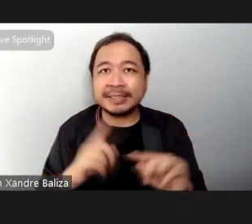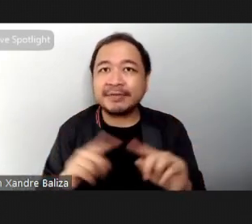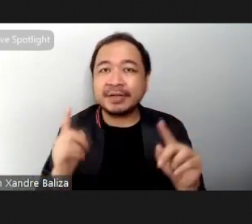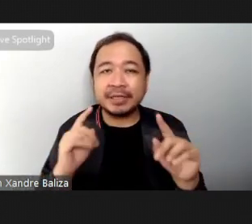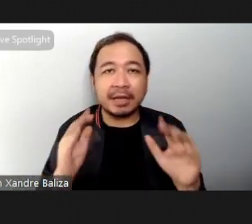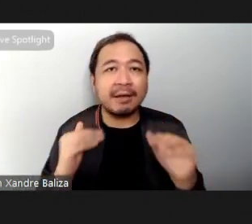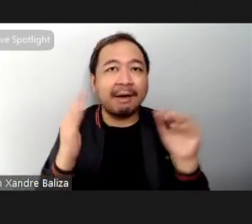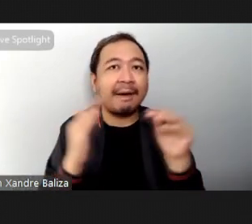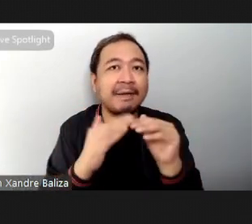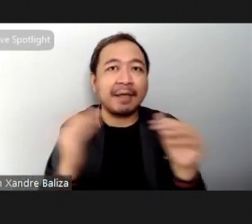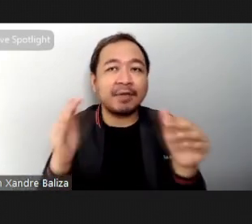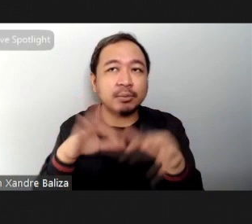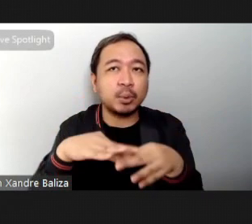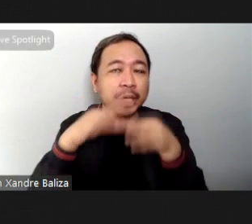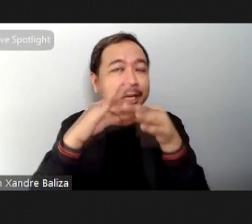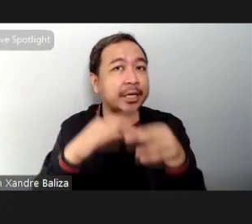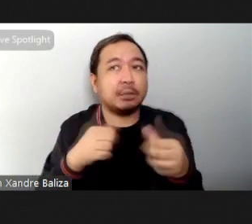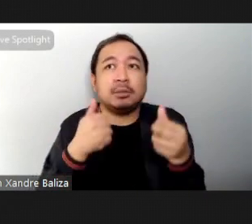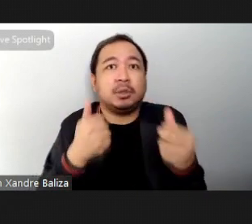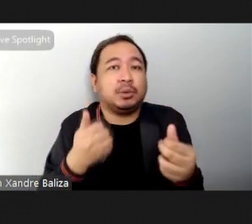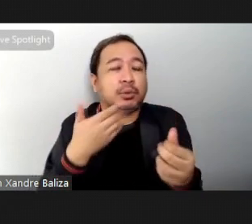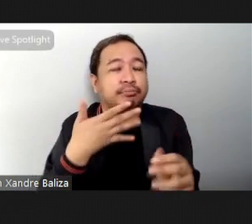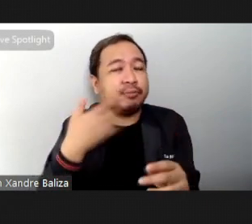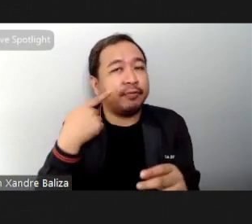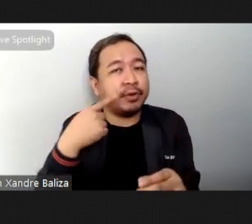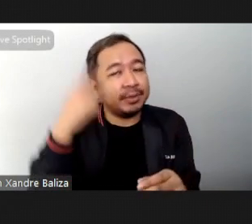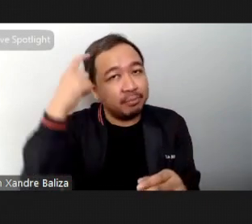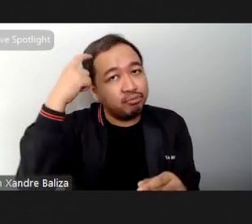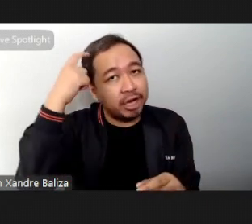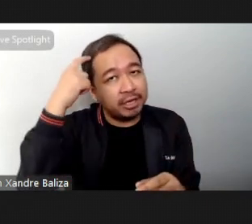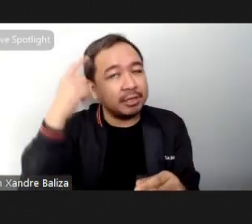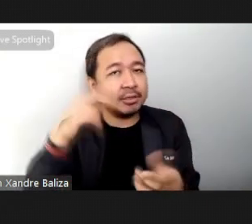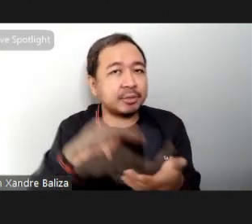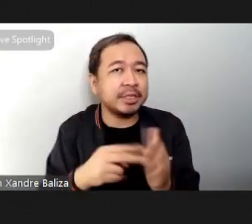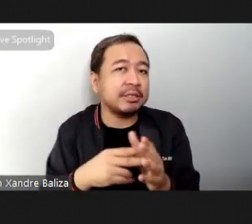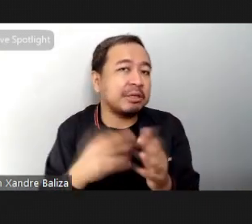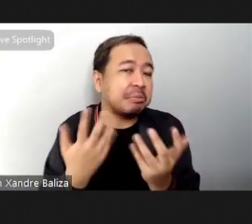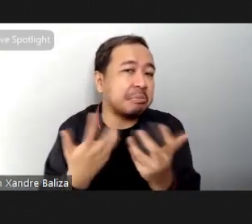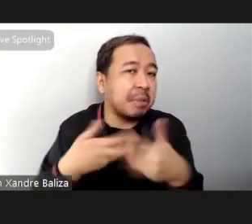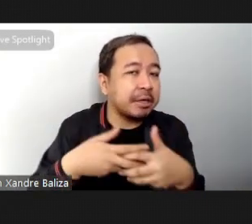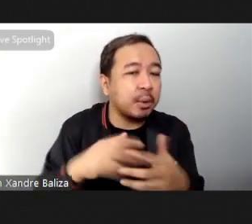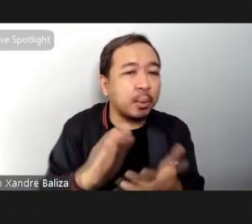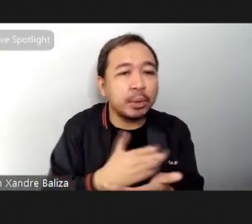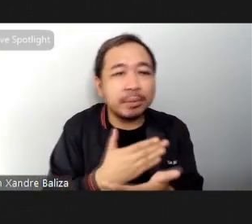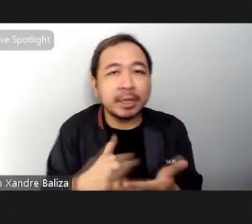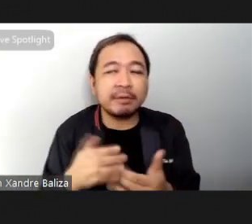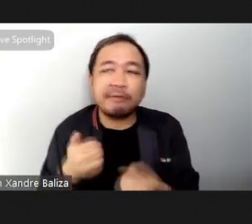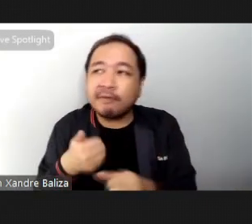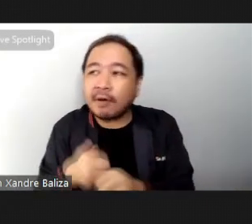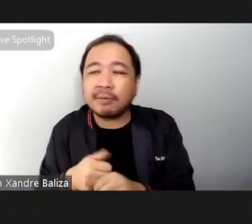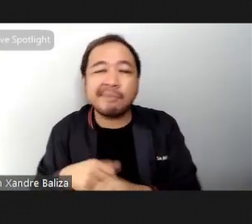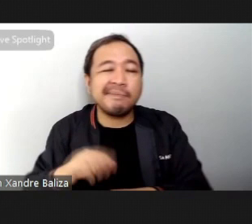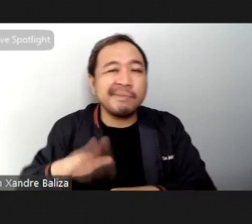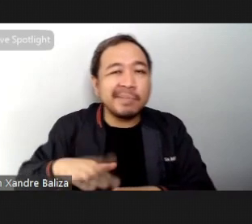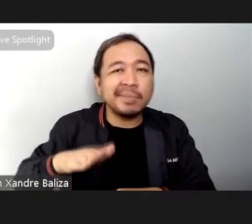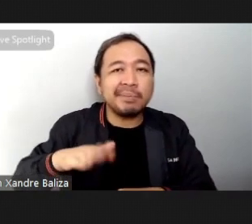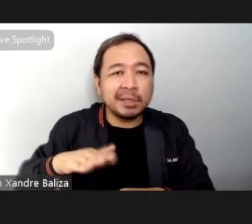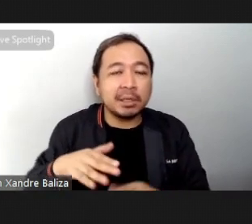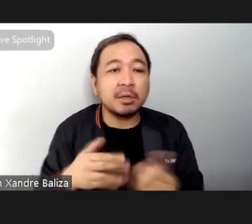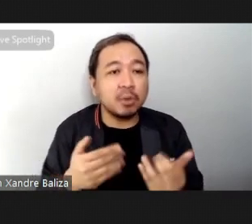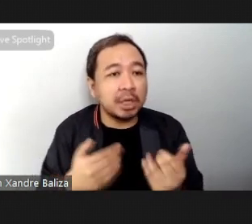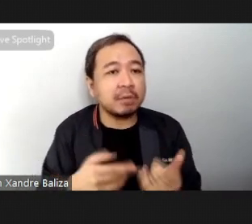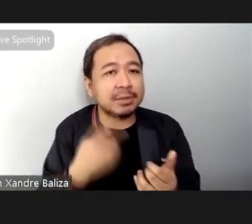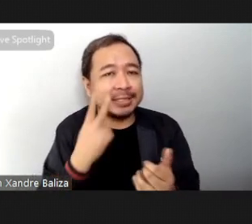too in a good way when you become good you can just play your favorite music you can just float to the beat you end up enjoying the music and having a good time